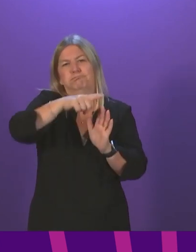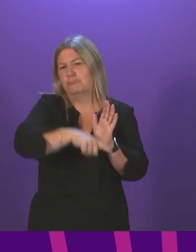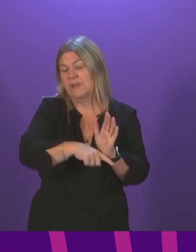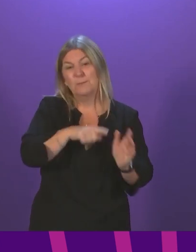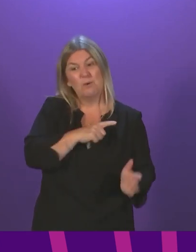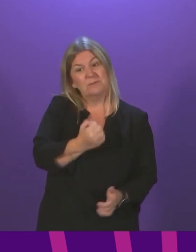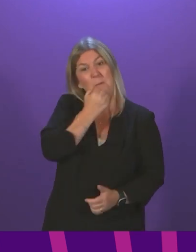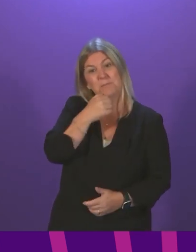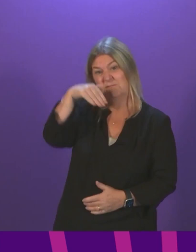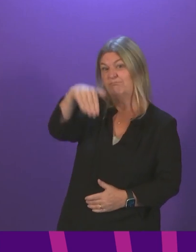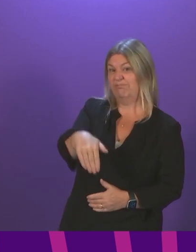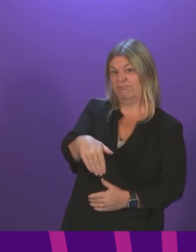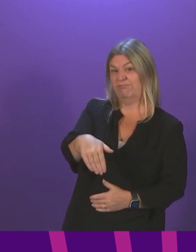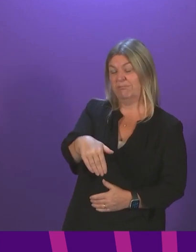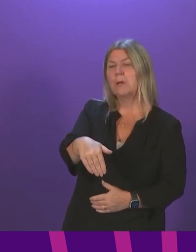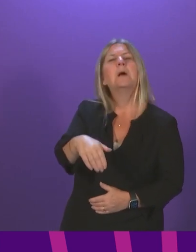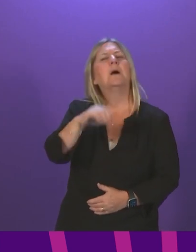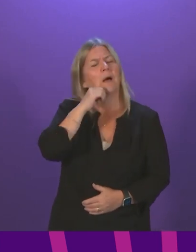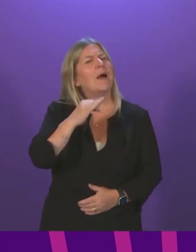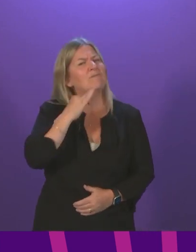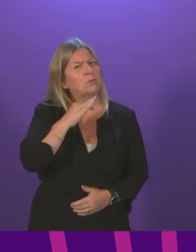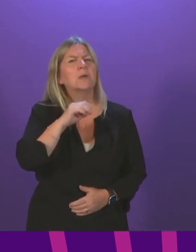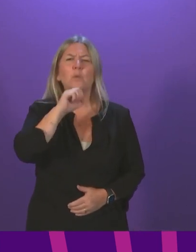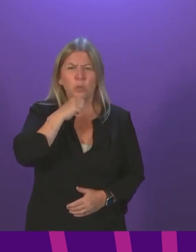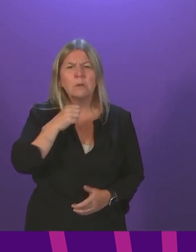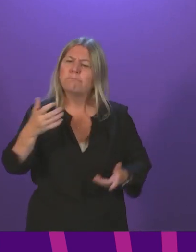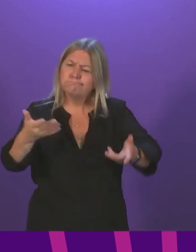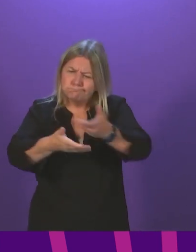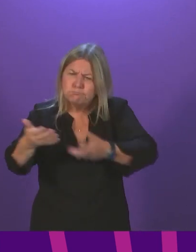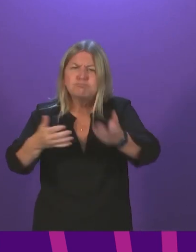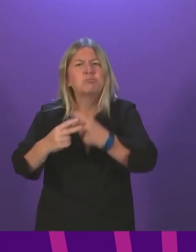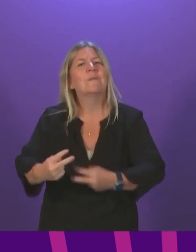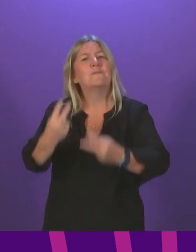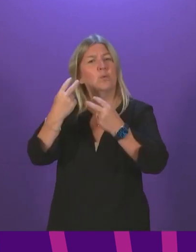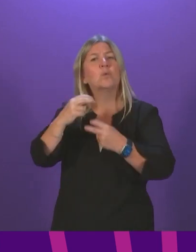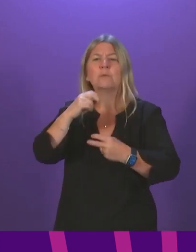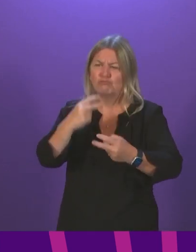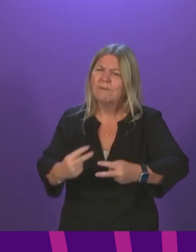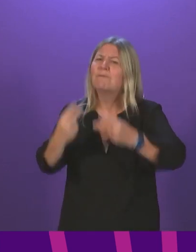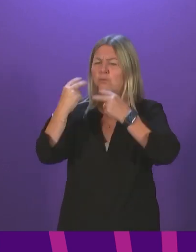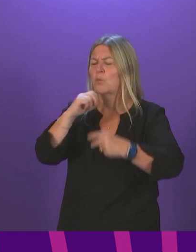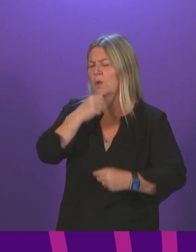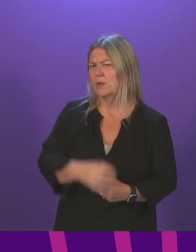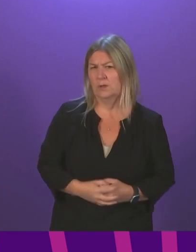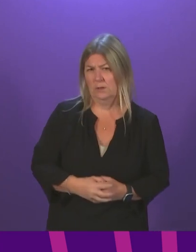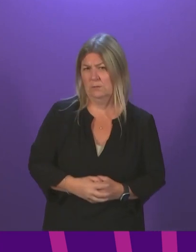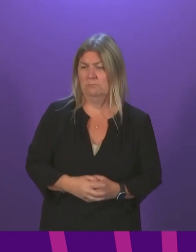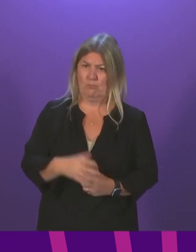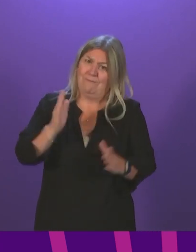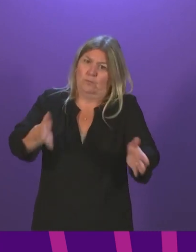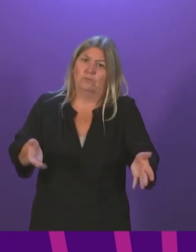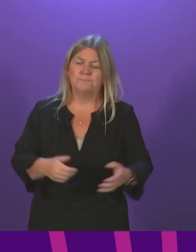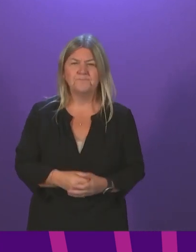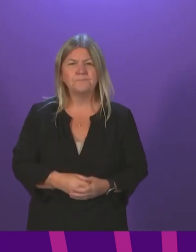starting to fall. We keep these things under review on a weekly basis. We'd be deeply irresponsible not to do that. But the decision of